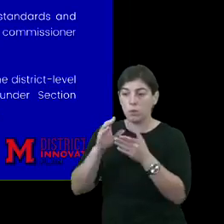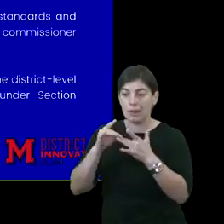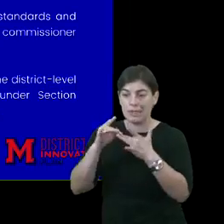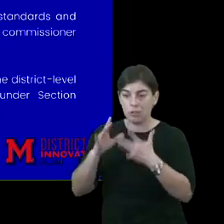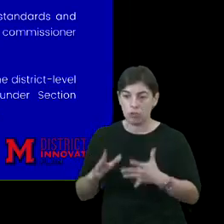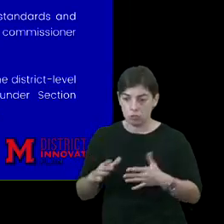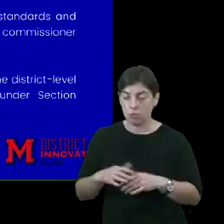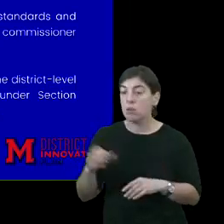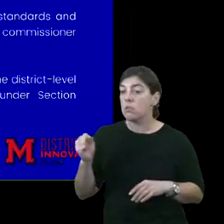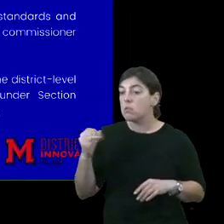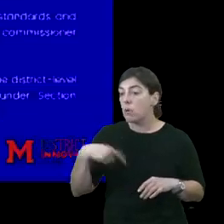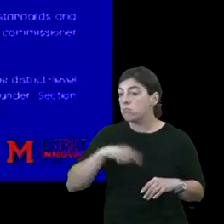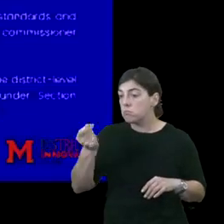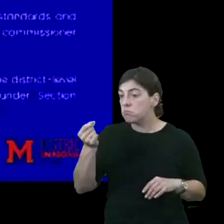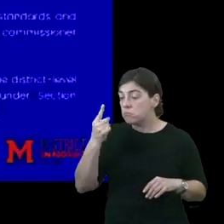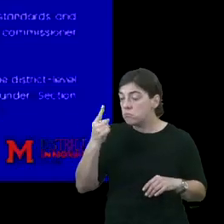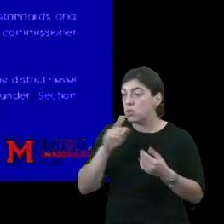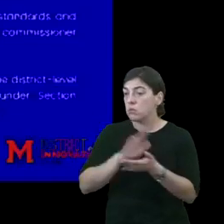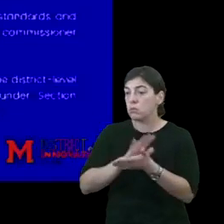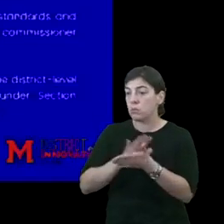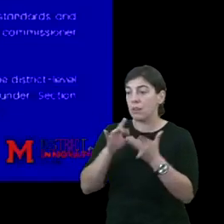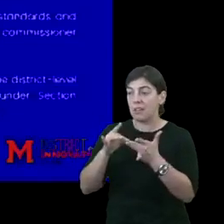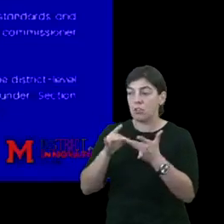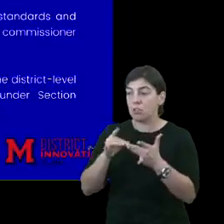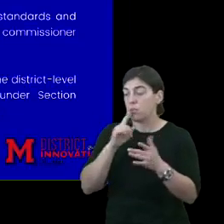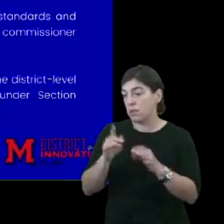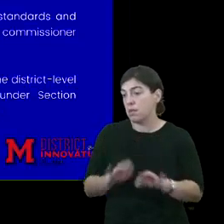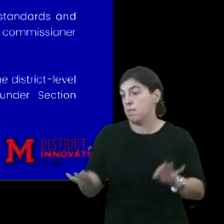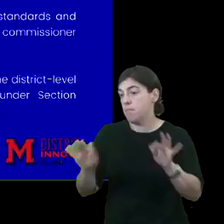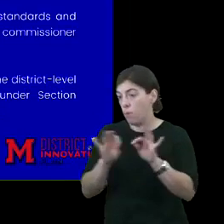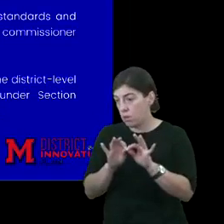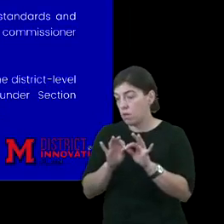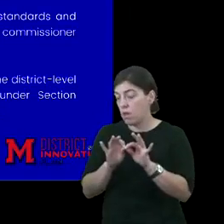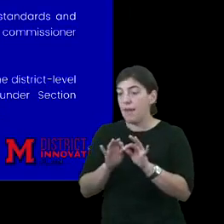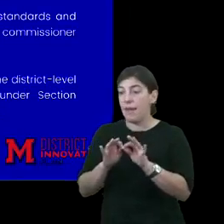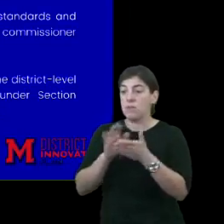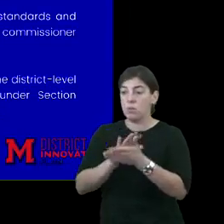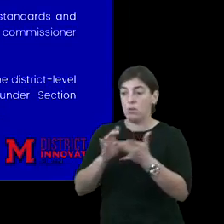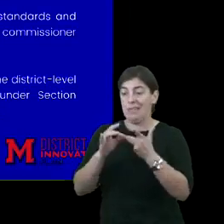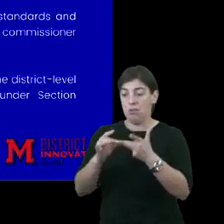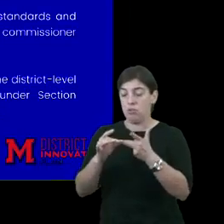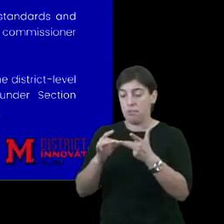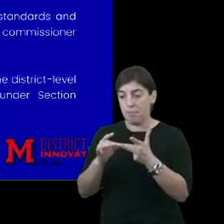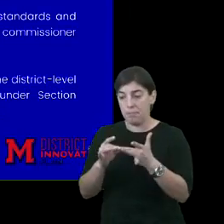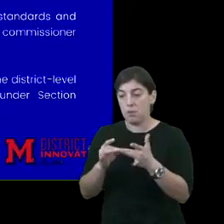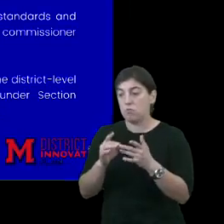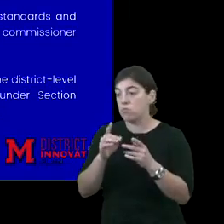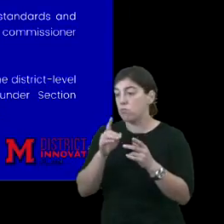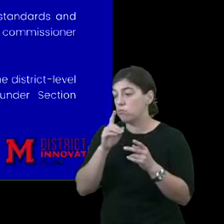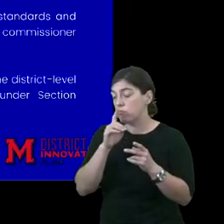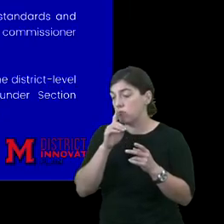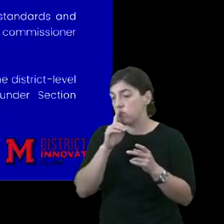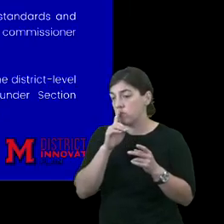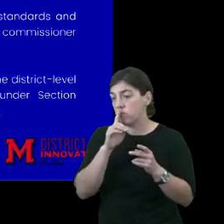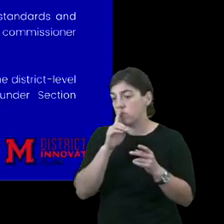And so we understand that school leadership is very important and that school leadership is really